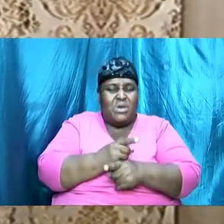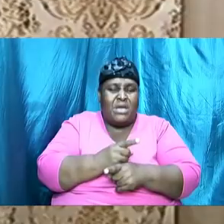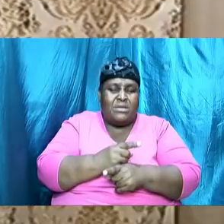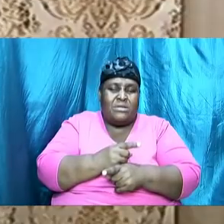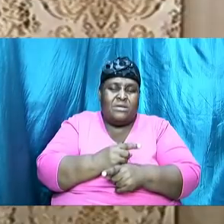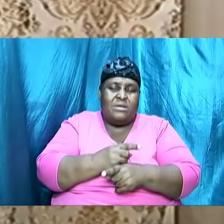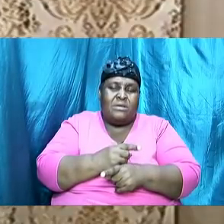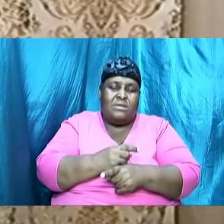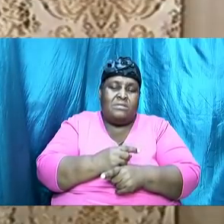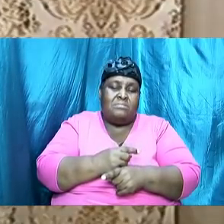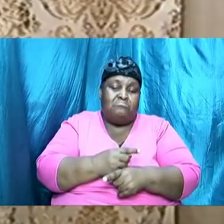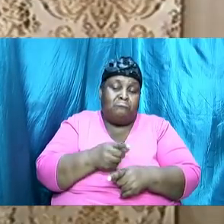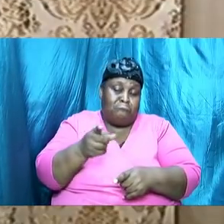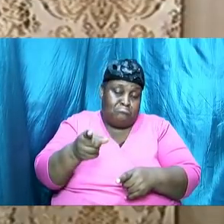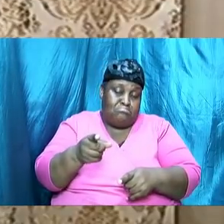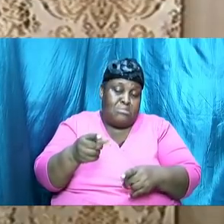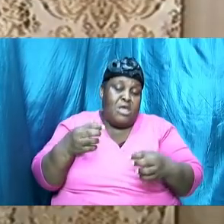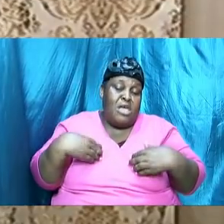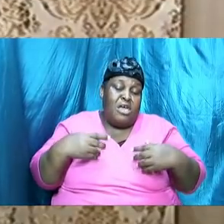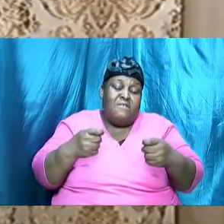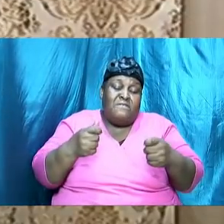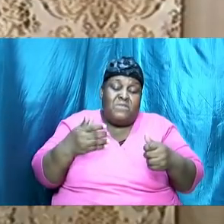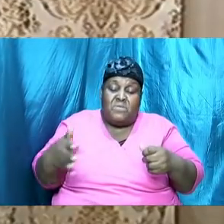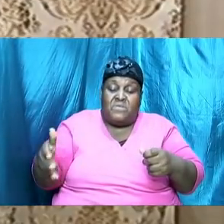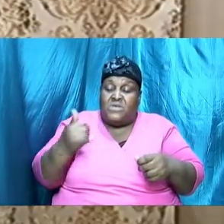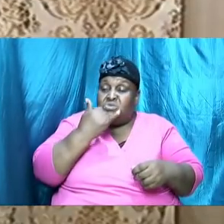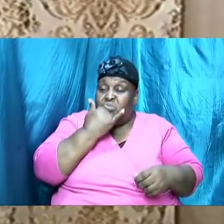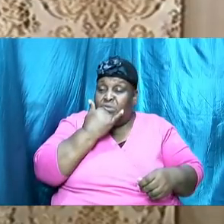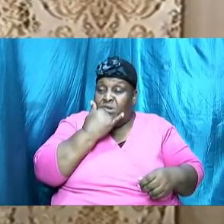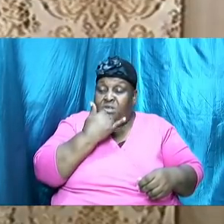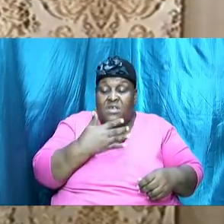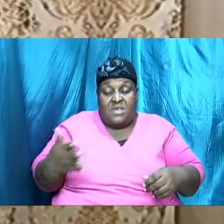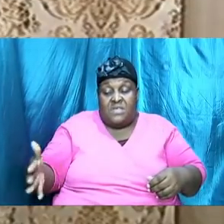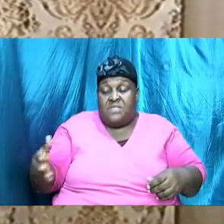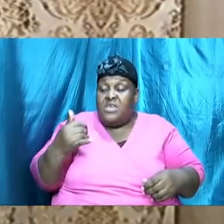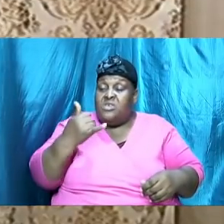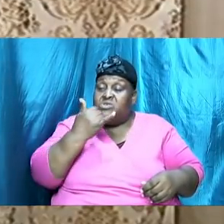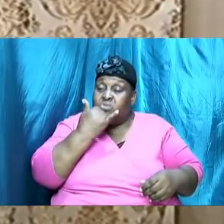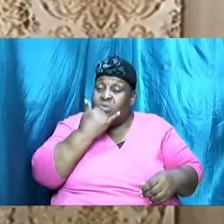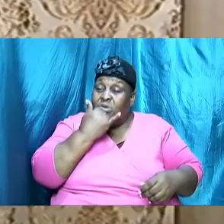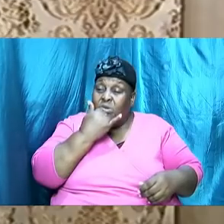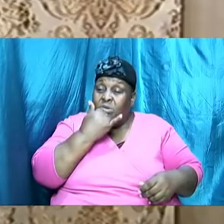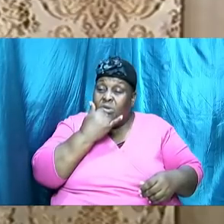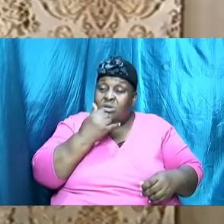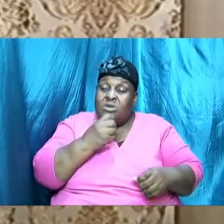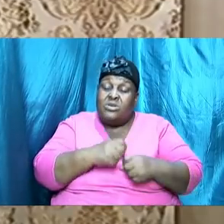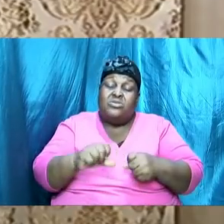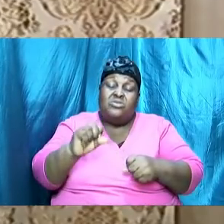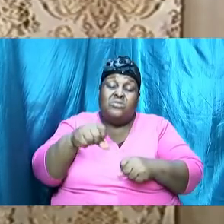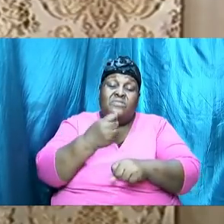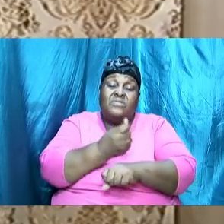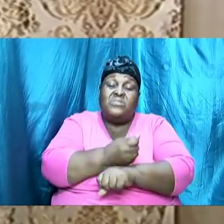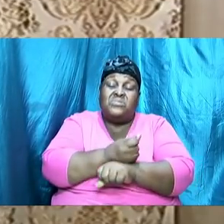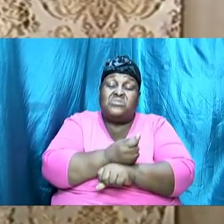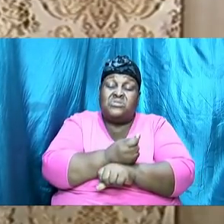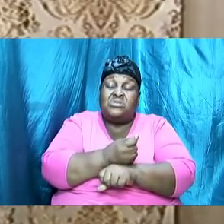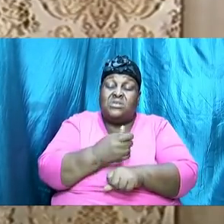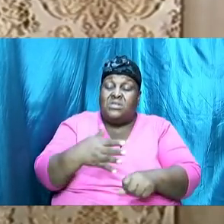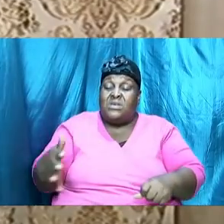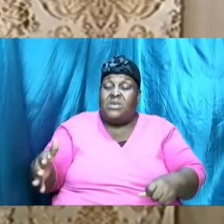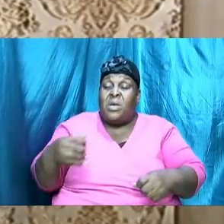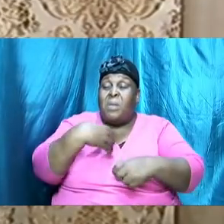a few things wrong and the things that they had wrong were some foundational things and it